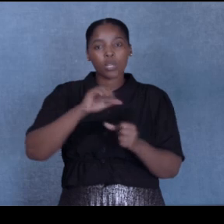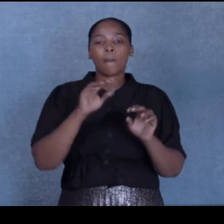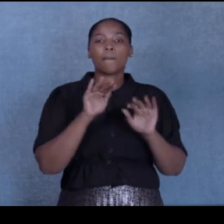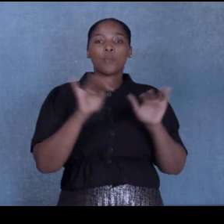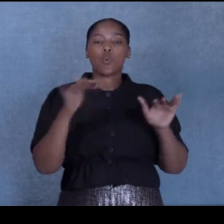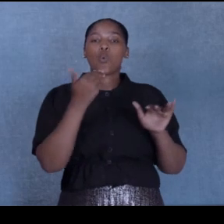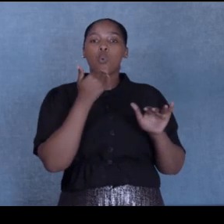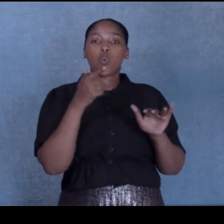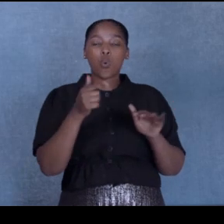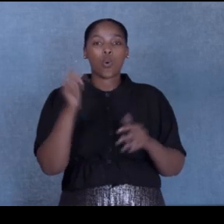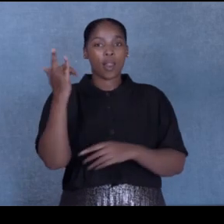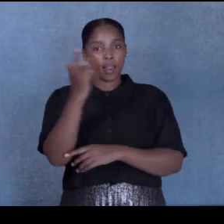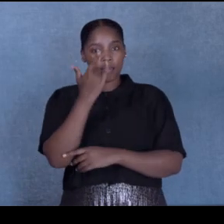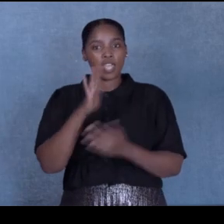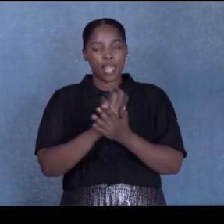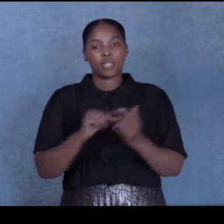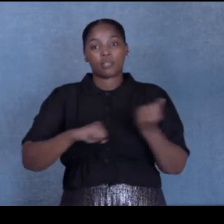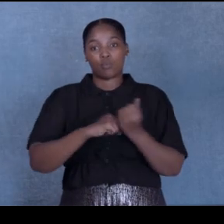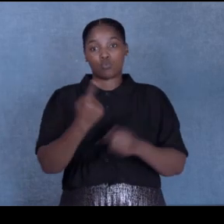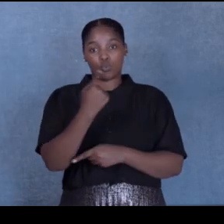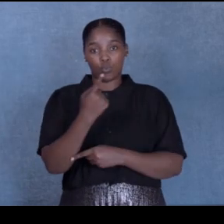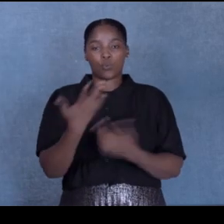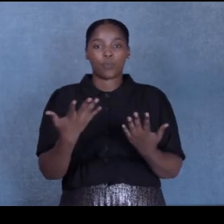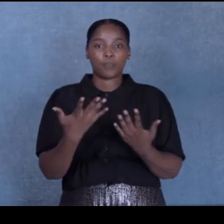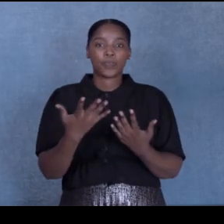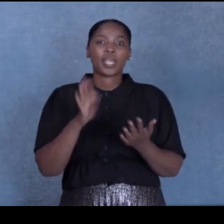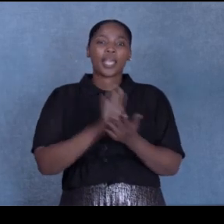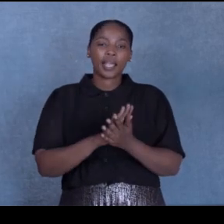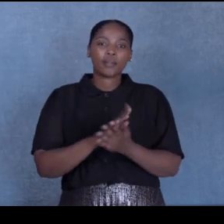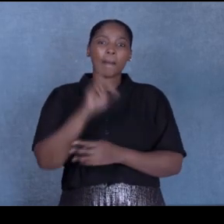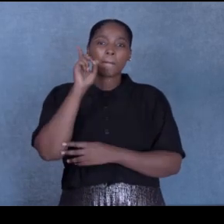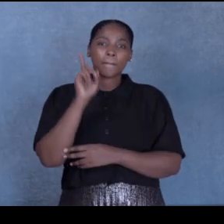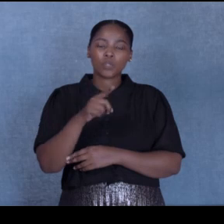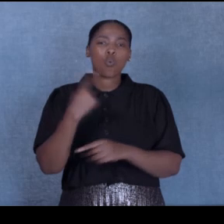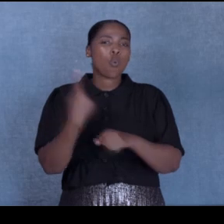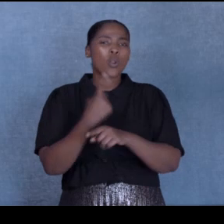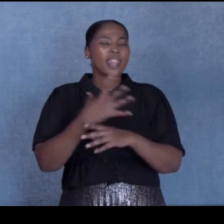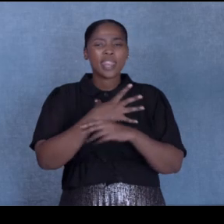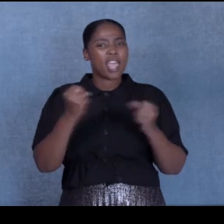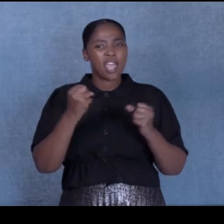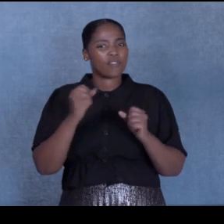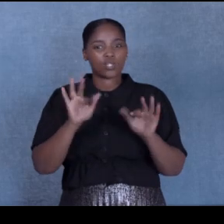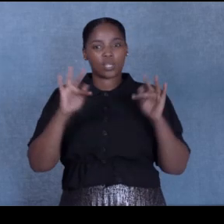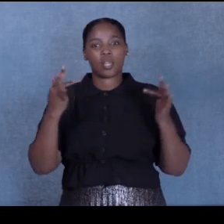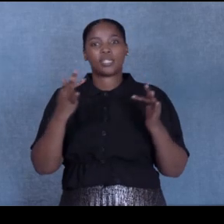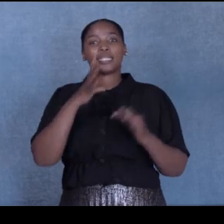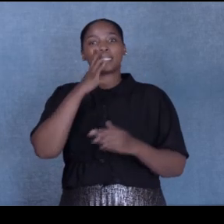And that's one thing. That you should always and never be scared to speak from the heart.